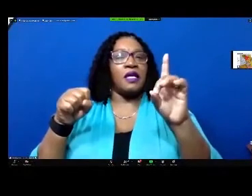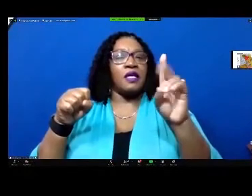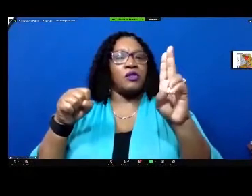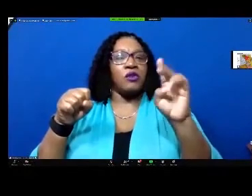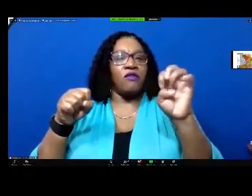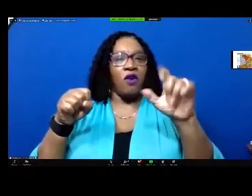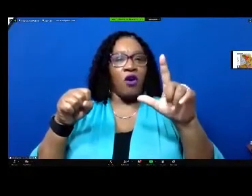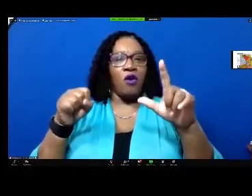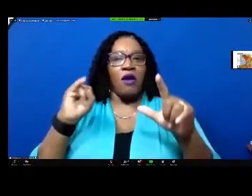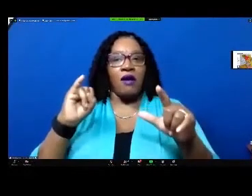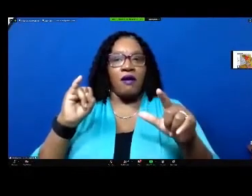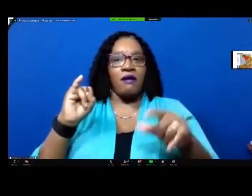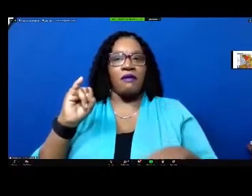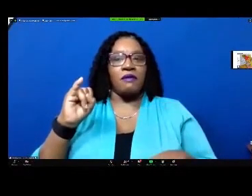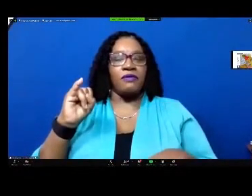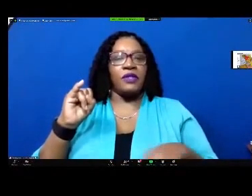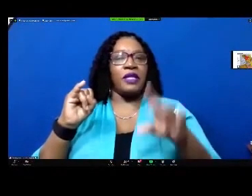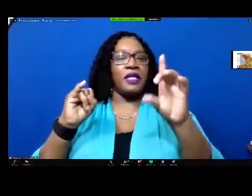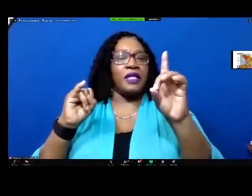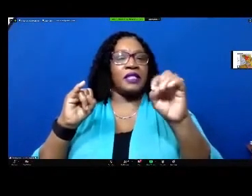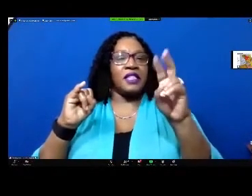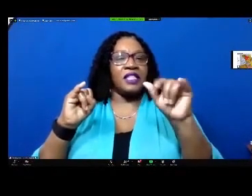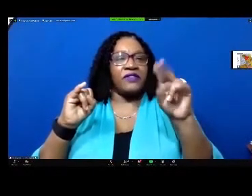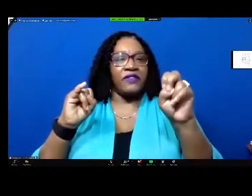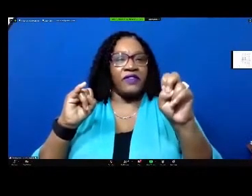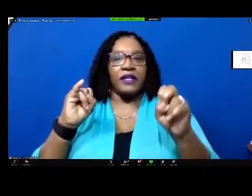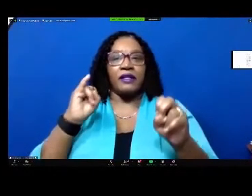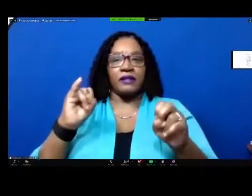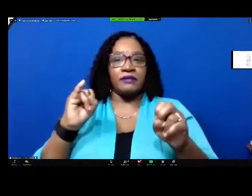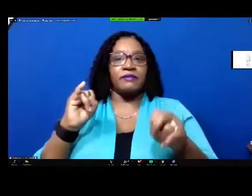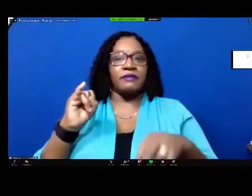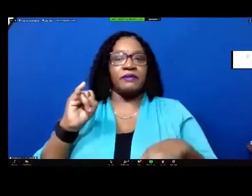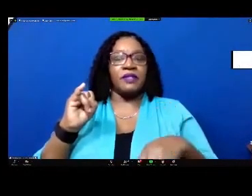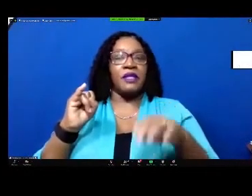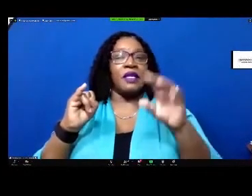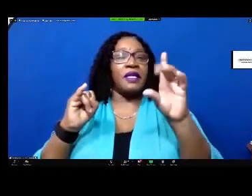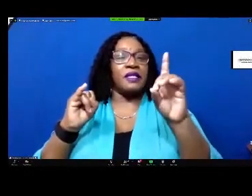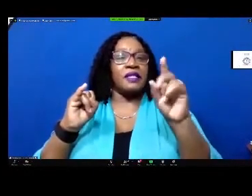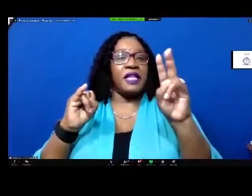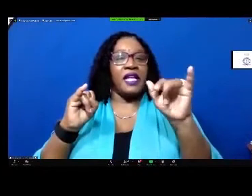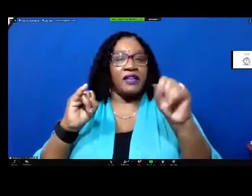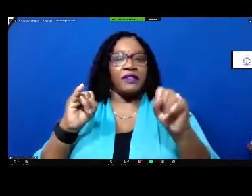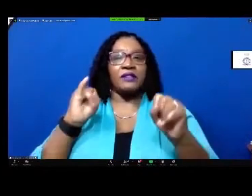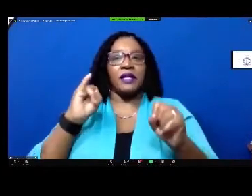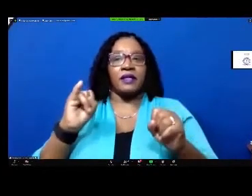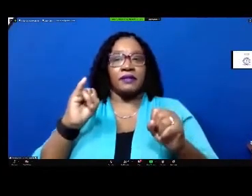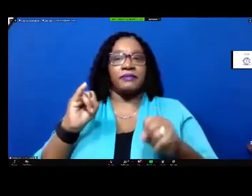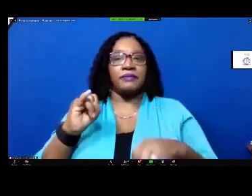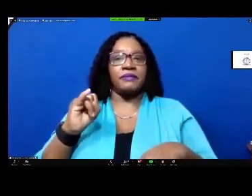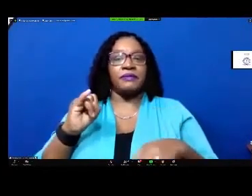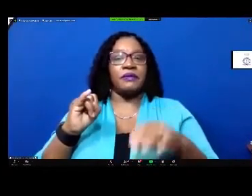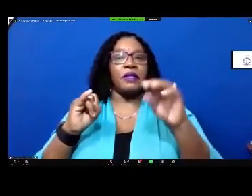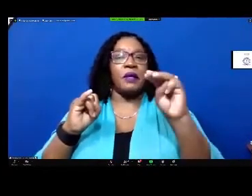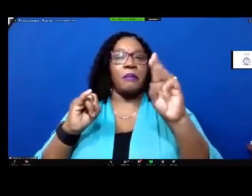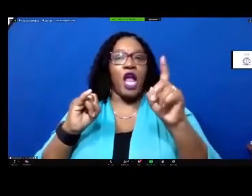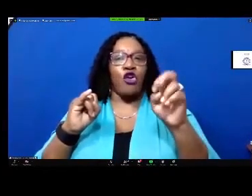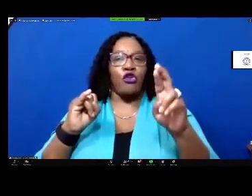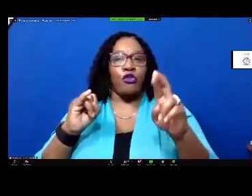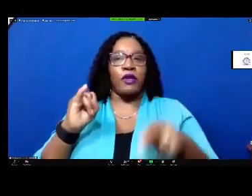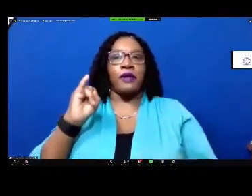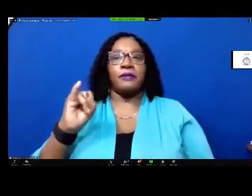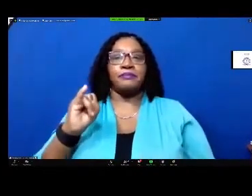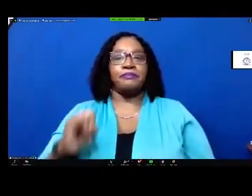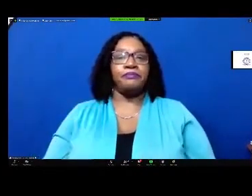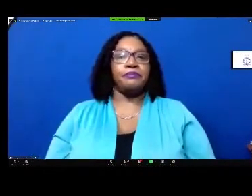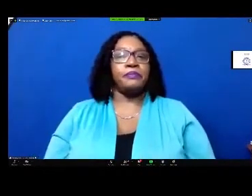aye divine aye mr davis aye mayor benjamin aye